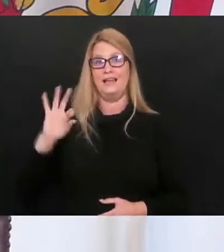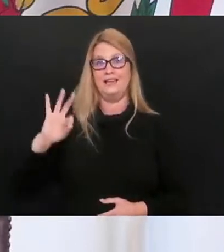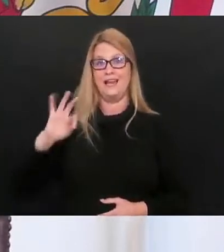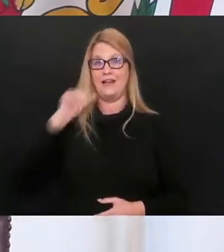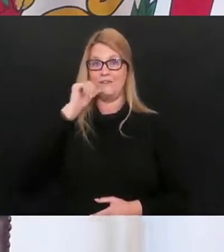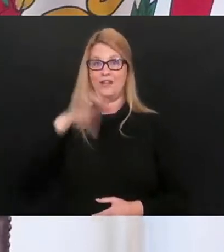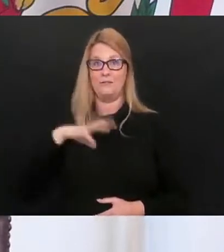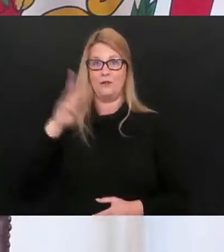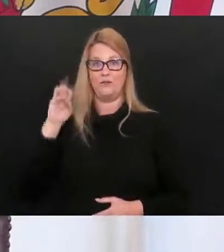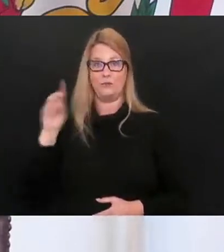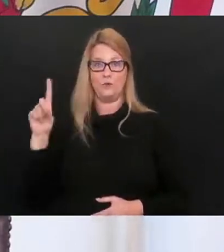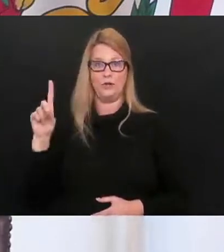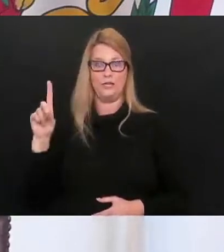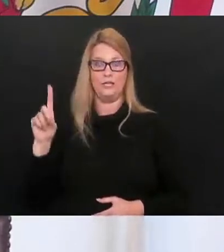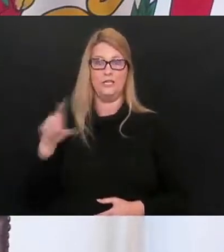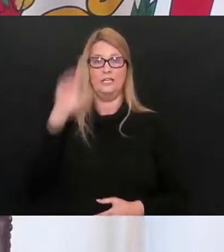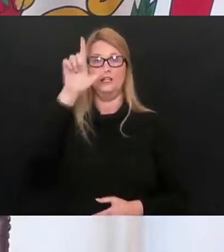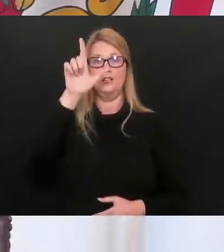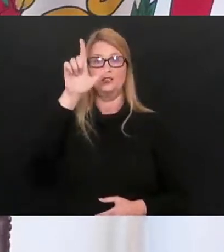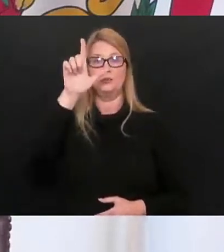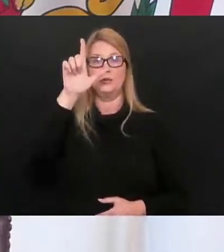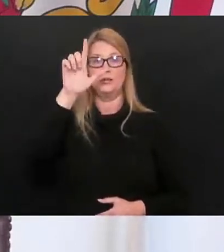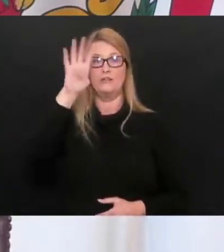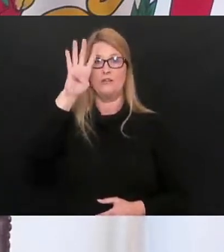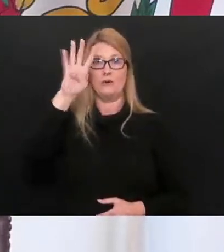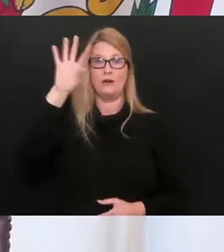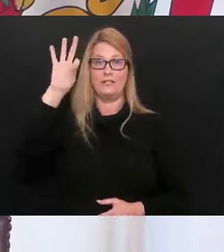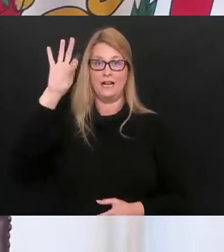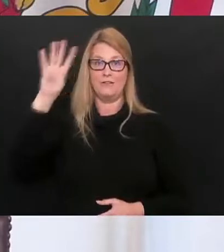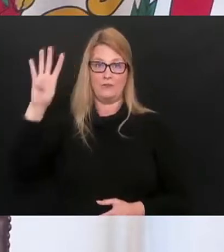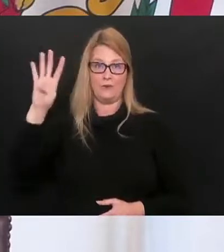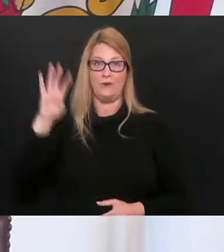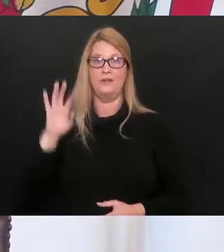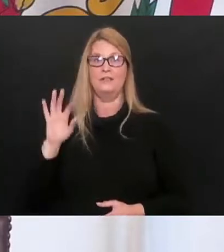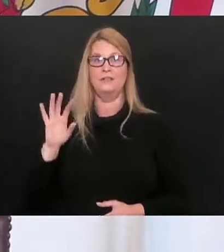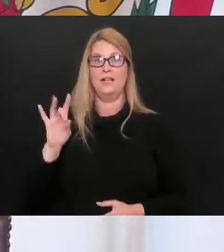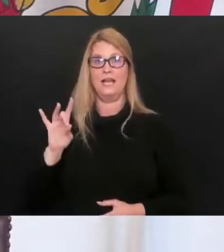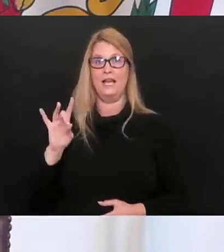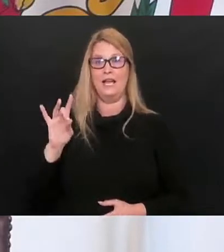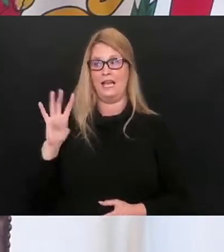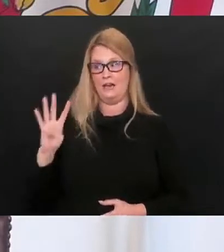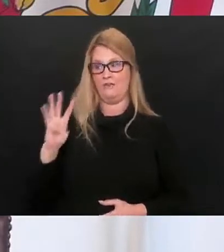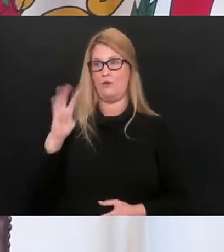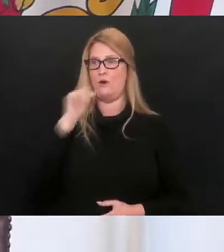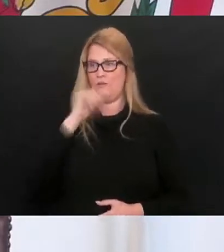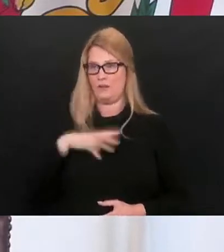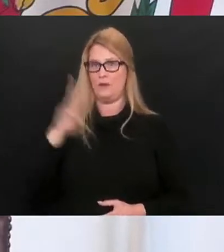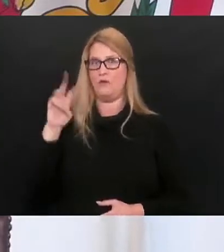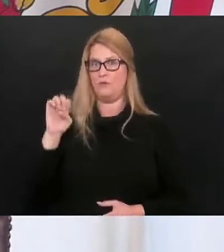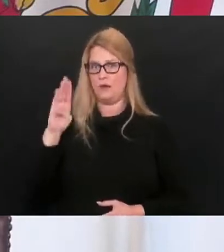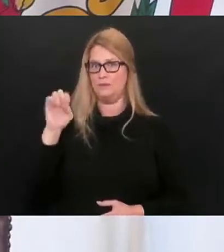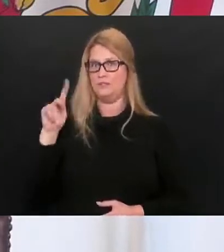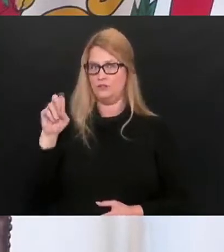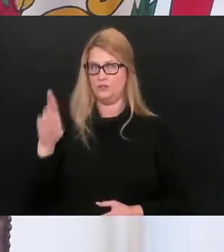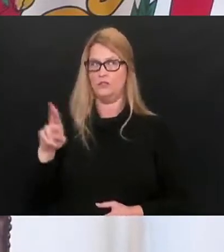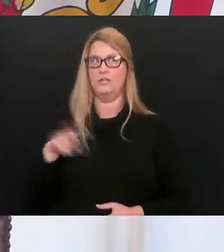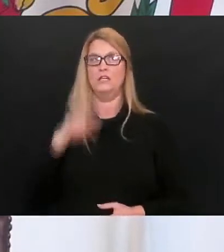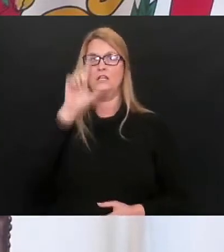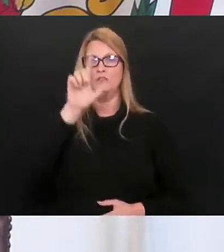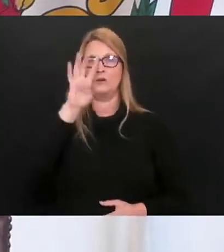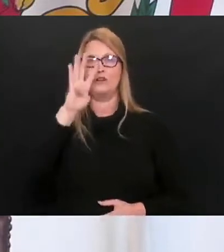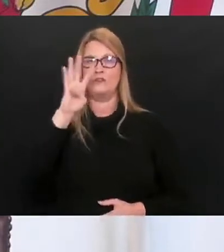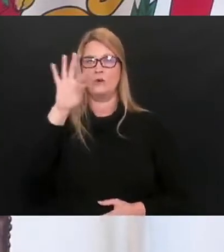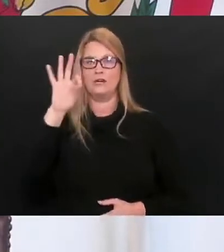female from Wood County. Our 2,494th death is an 81-year-old female from Webster County. Our 2